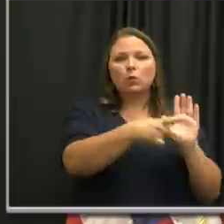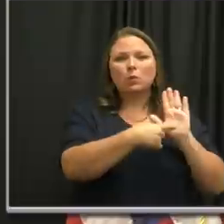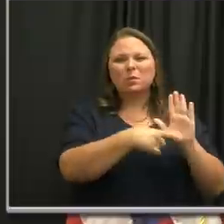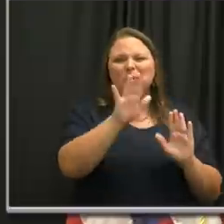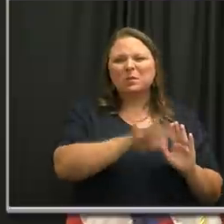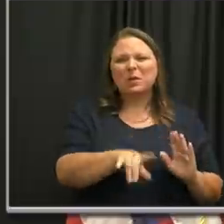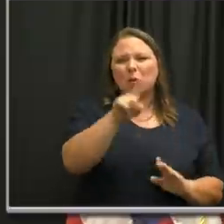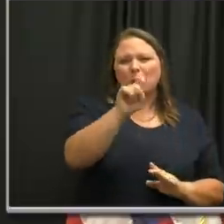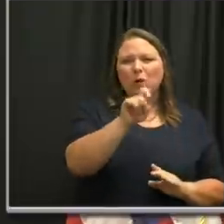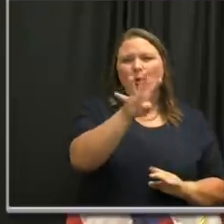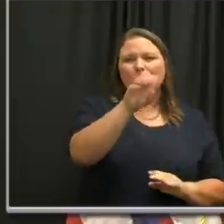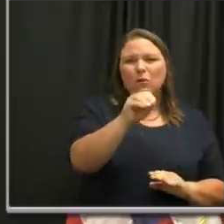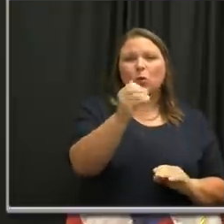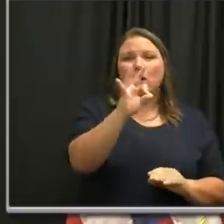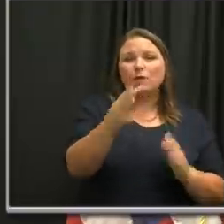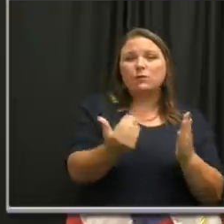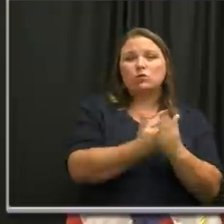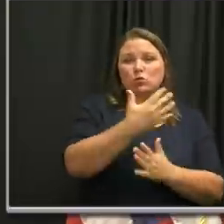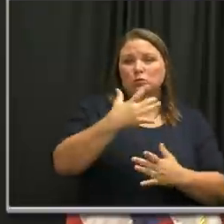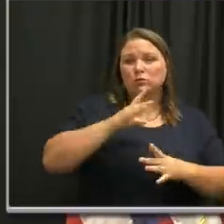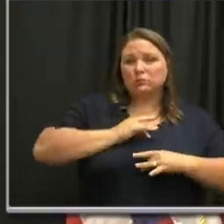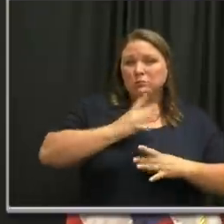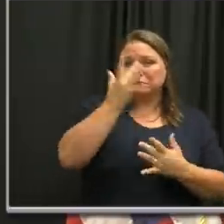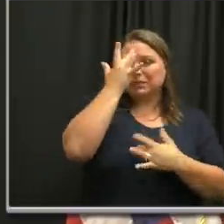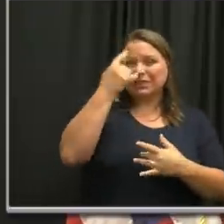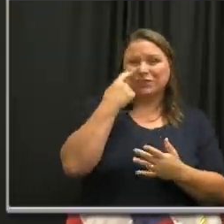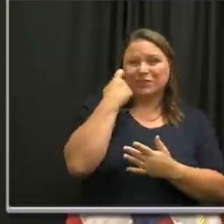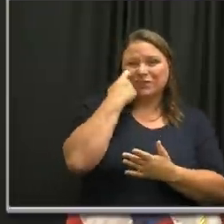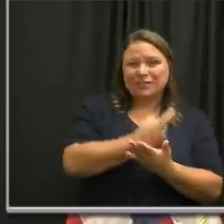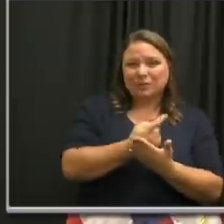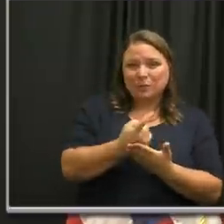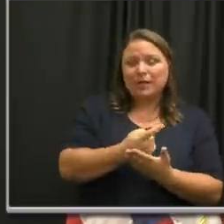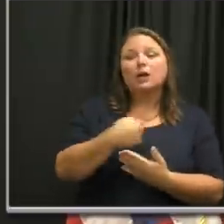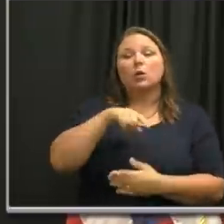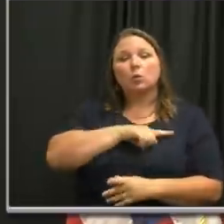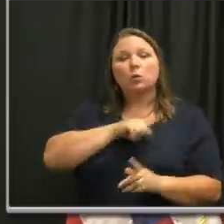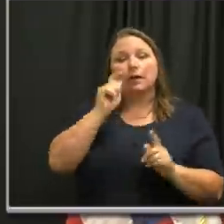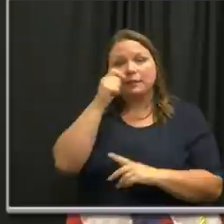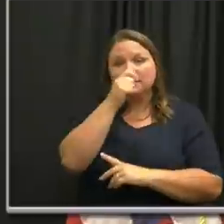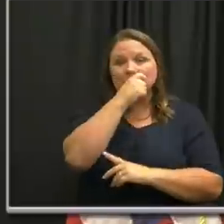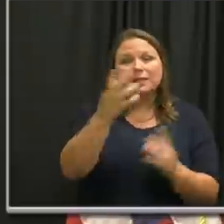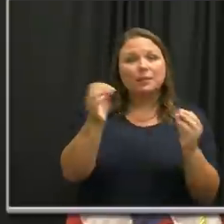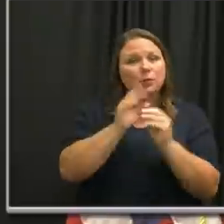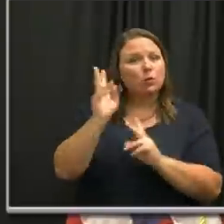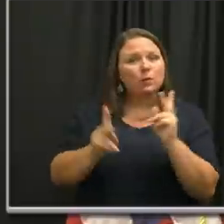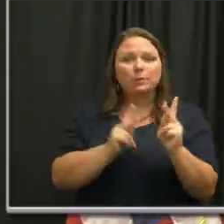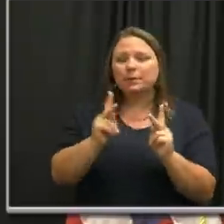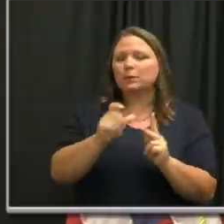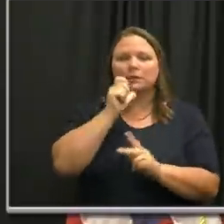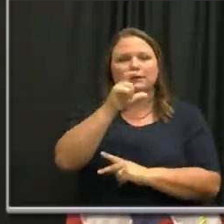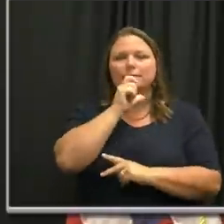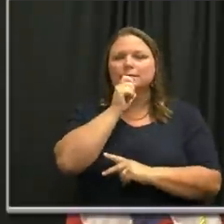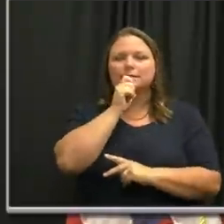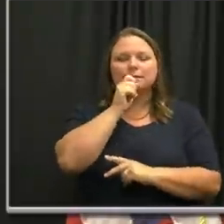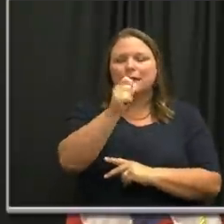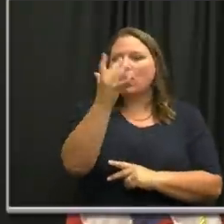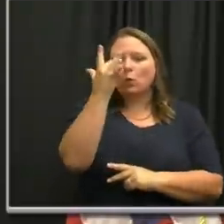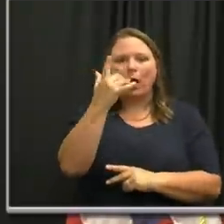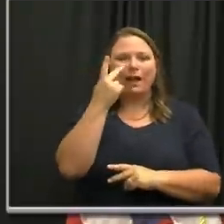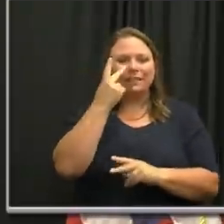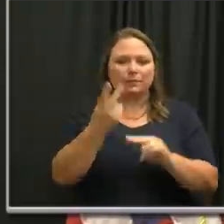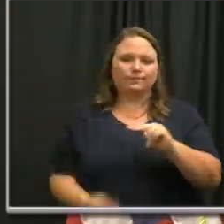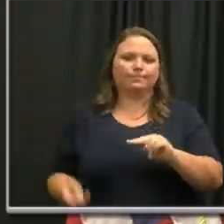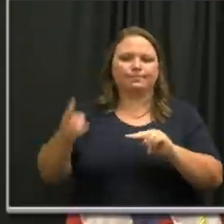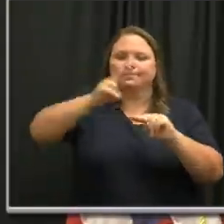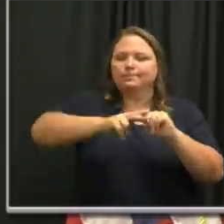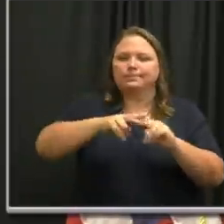about 140 of the new cases for this past week. And while we are testing more people, that's not the reason we're seeing an increased number of